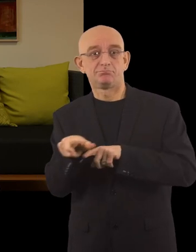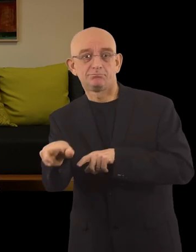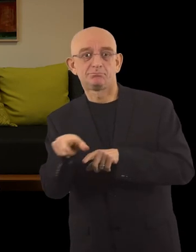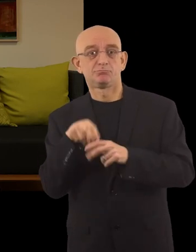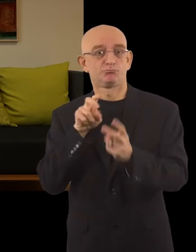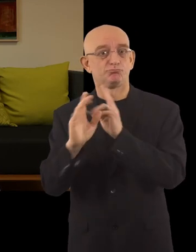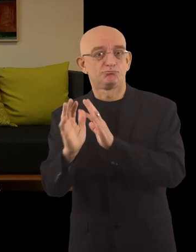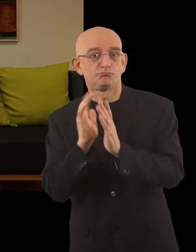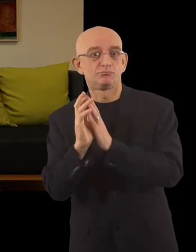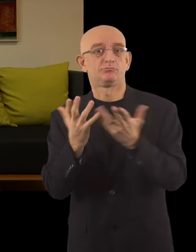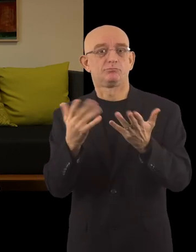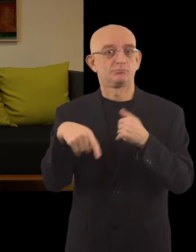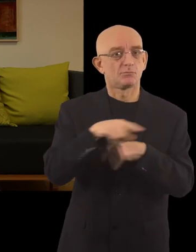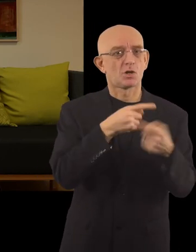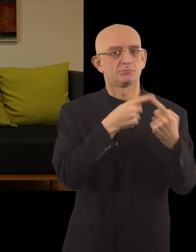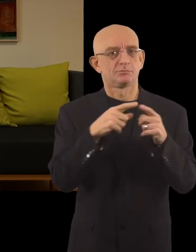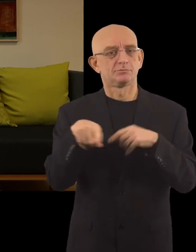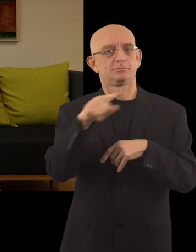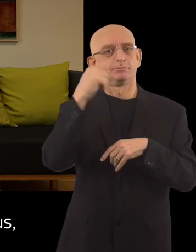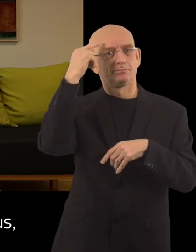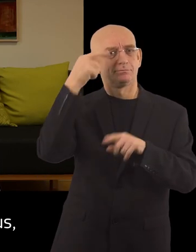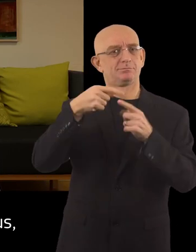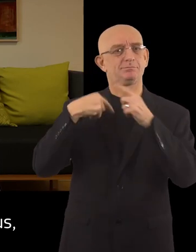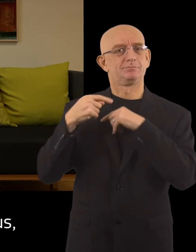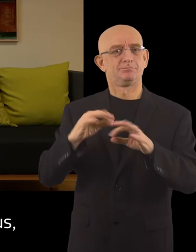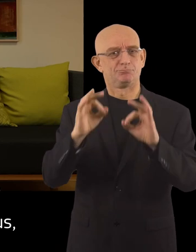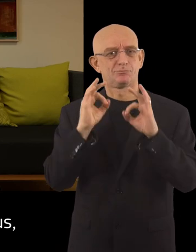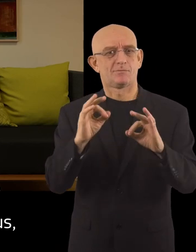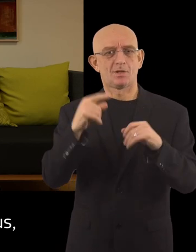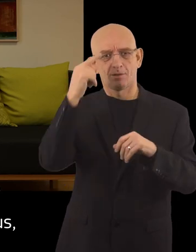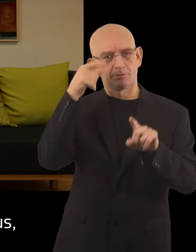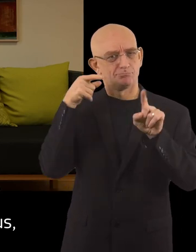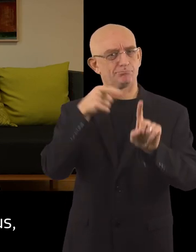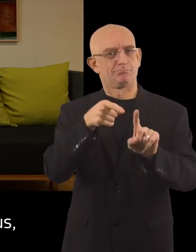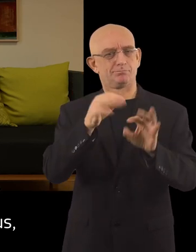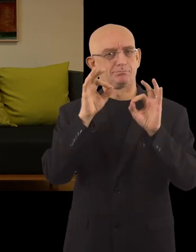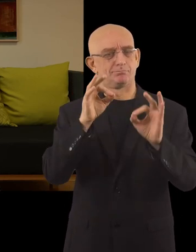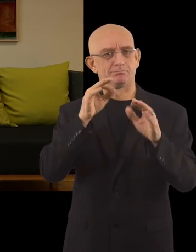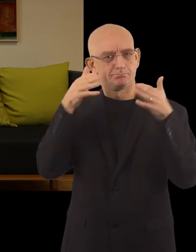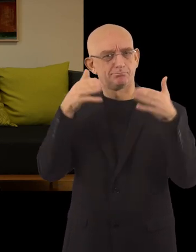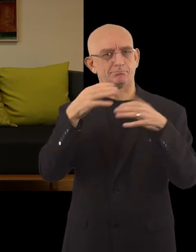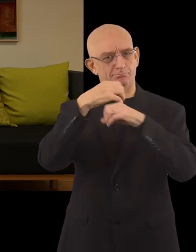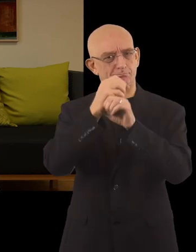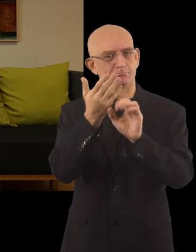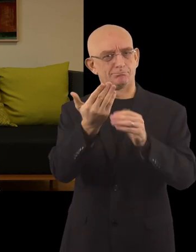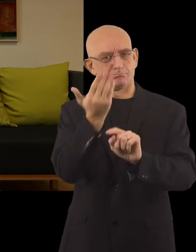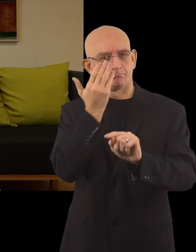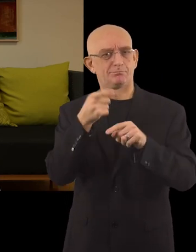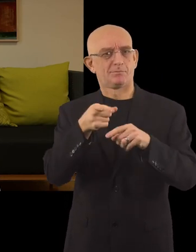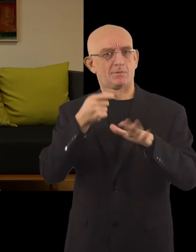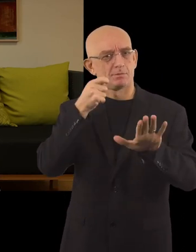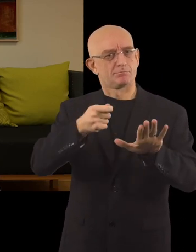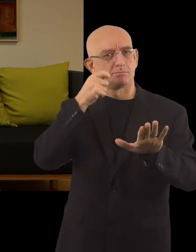crossings and the right mindset. The important topic needs constant focus and there is still room for improvement